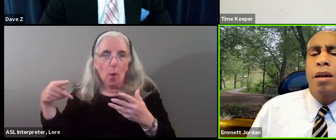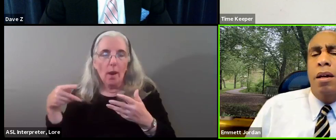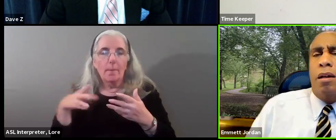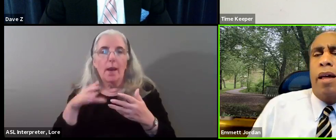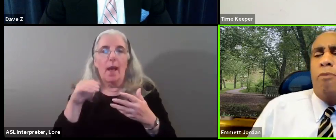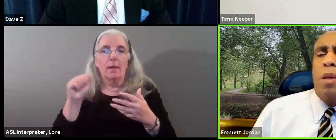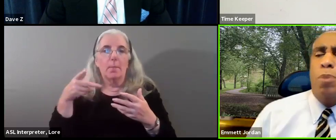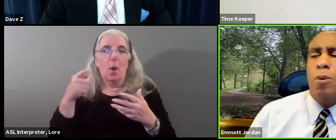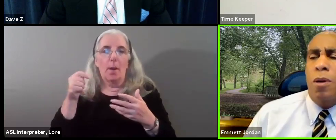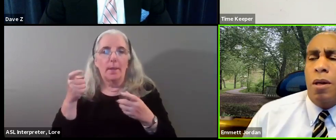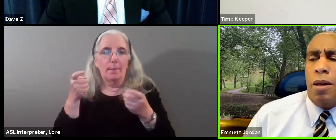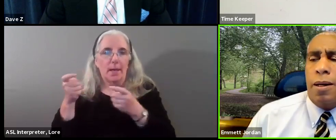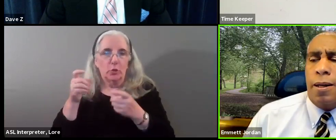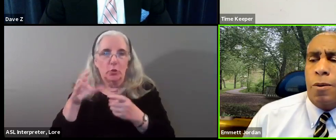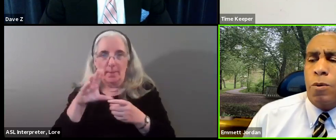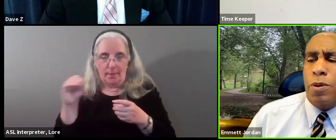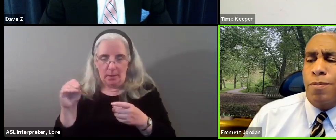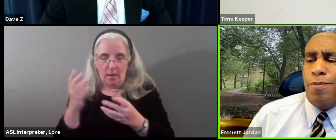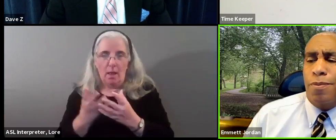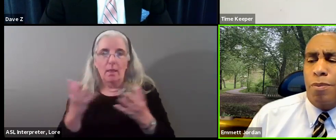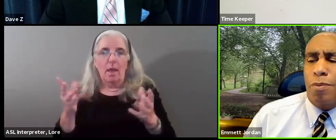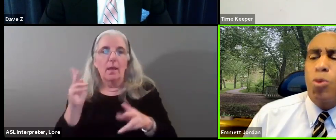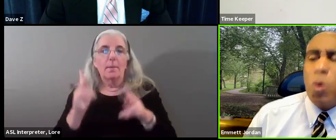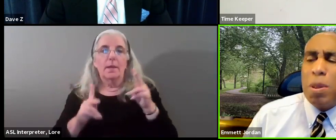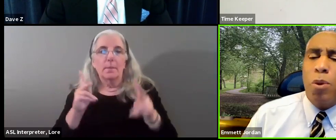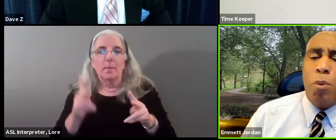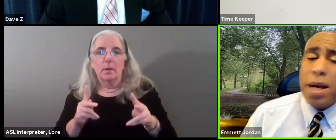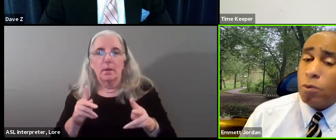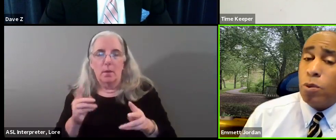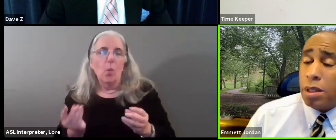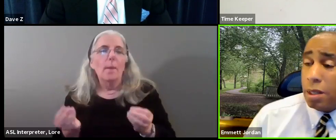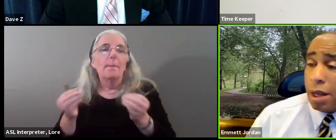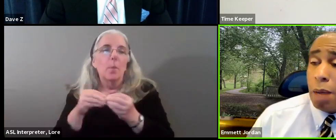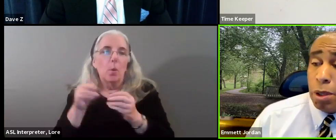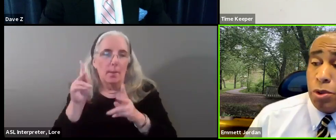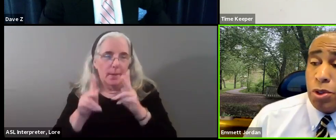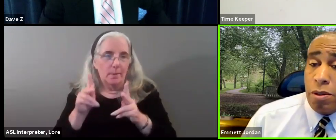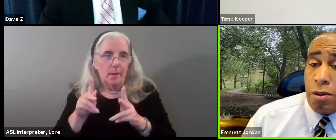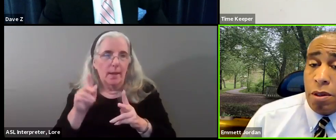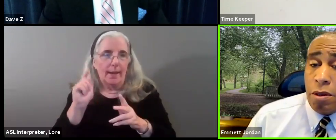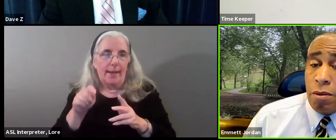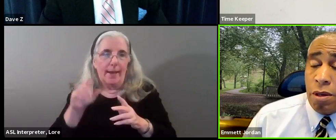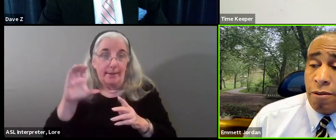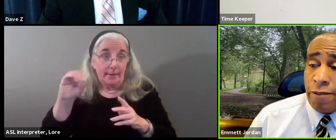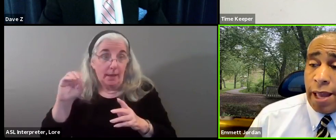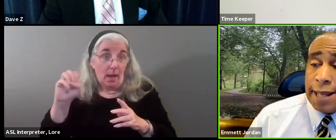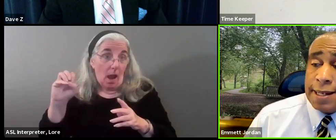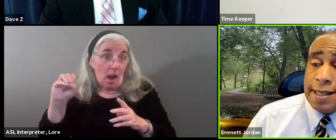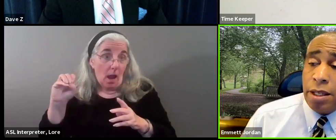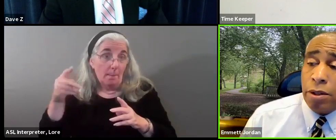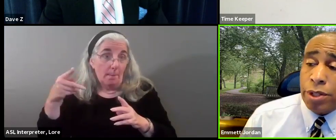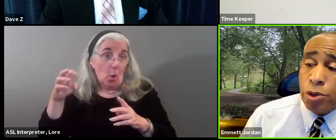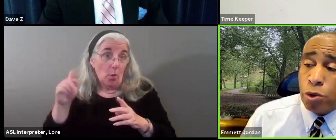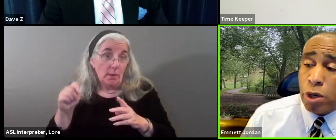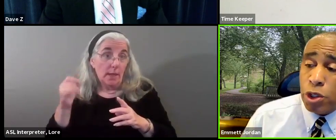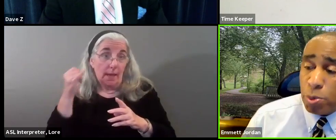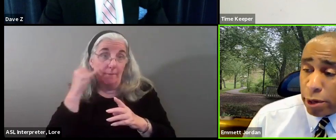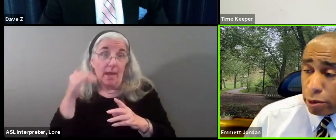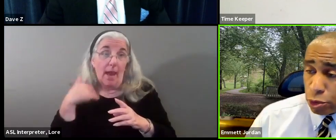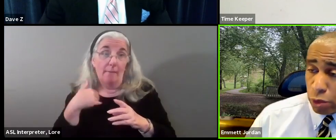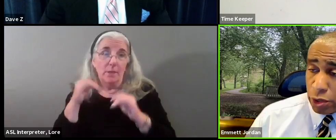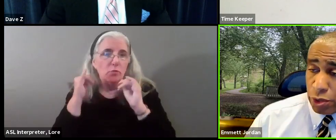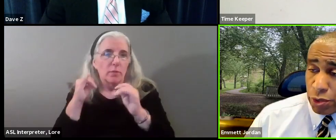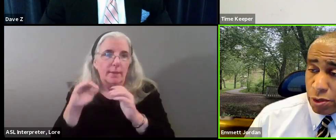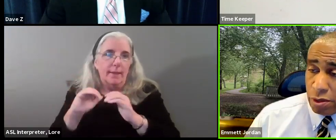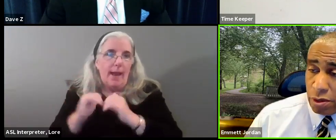I think a lot of people more people might really compost if they had detailed instructions,